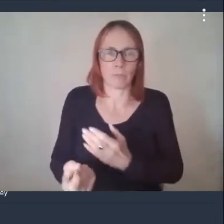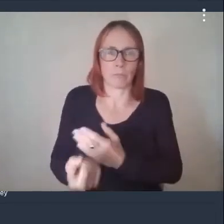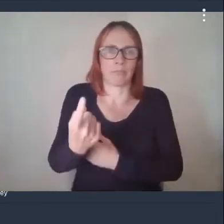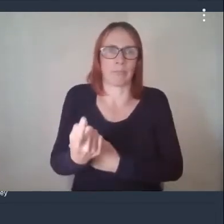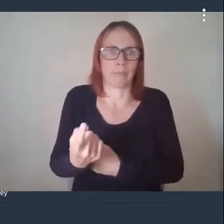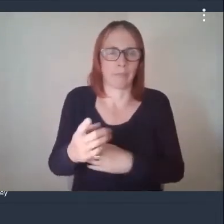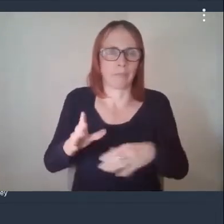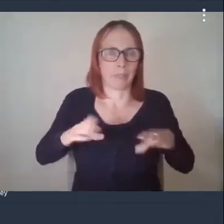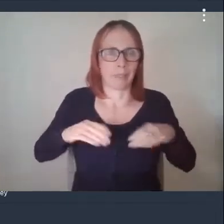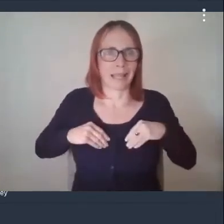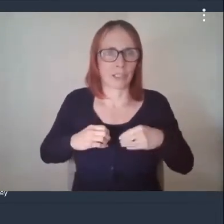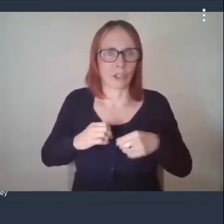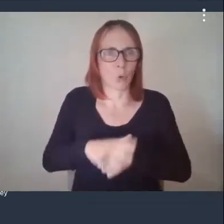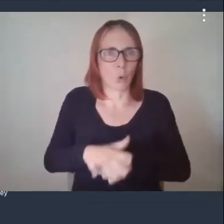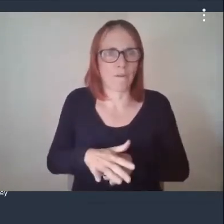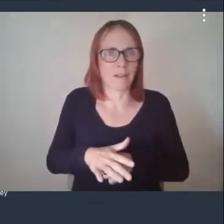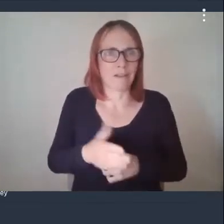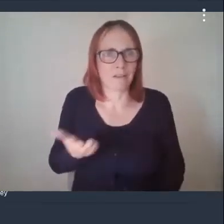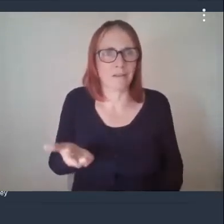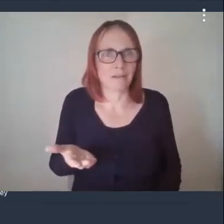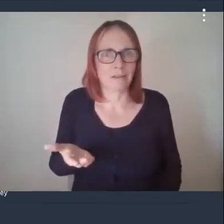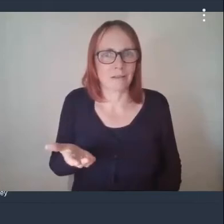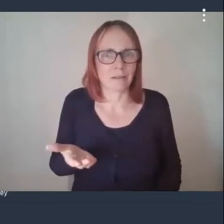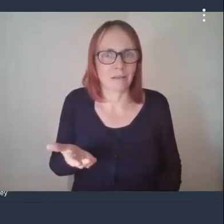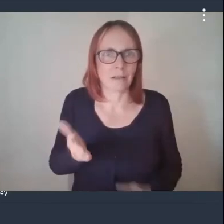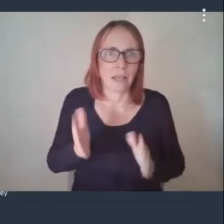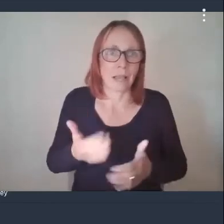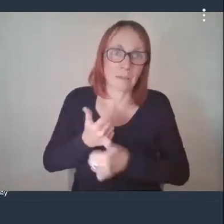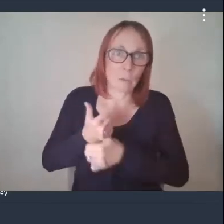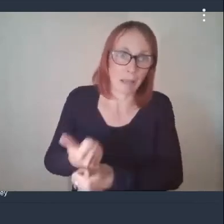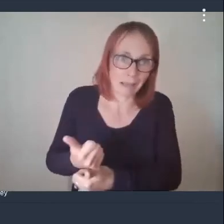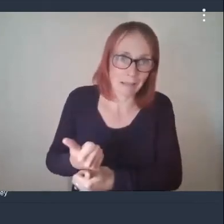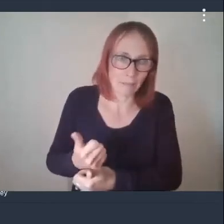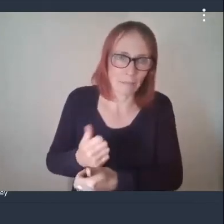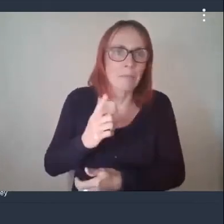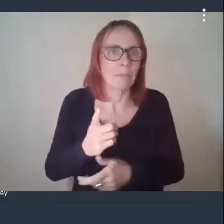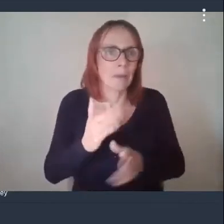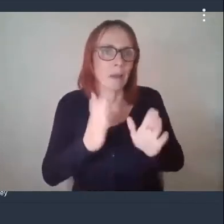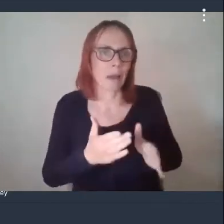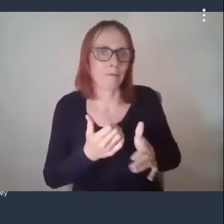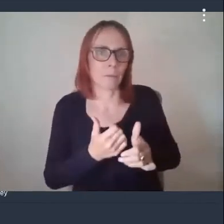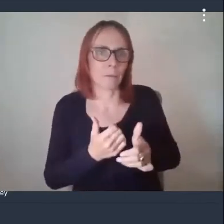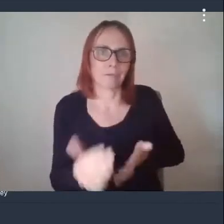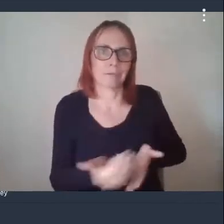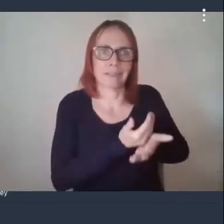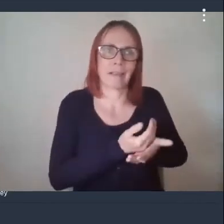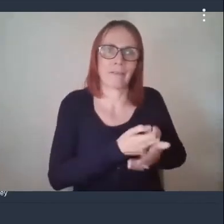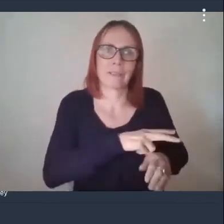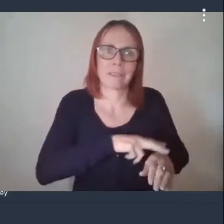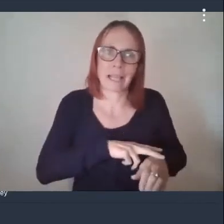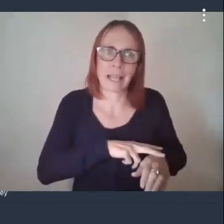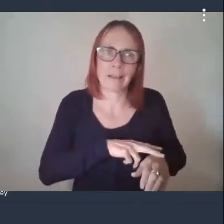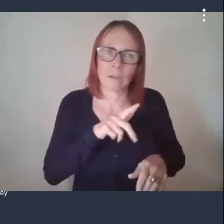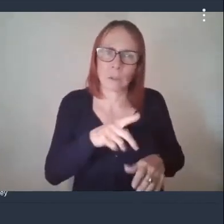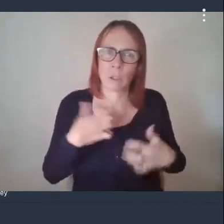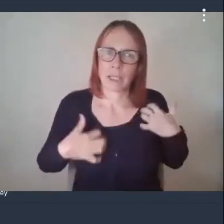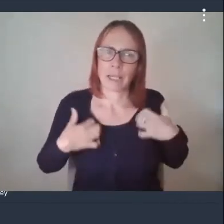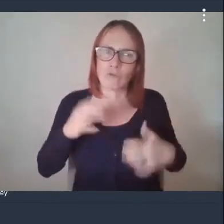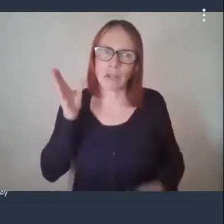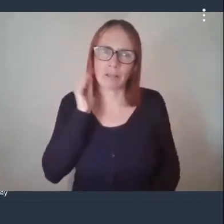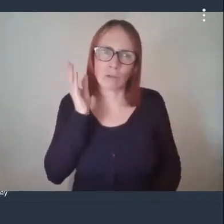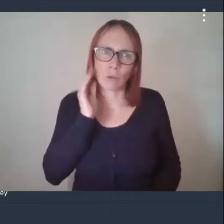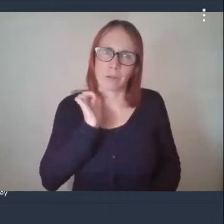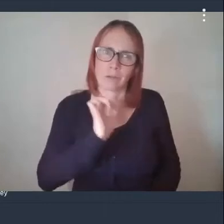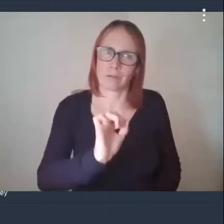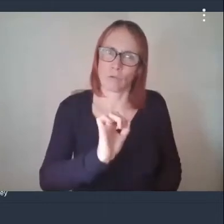like how are we you need to help them but you need to support the business i think a lot of people are in that situation so it's really good to hear what you're doing i think that's